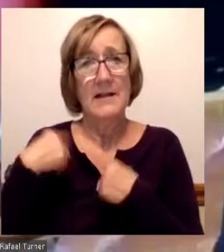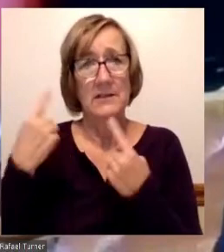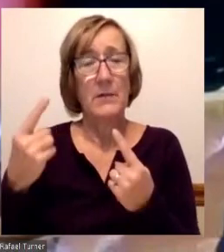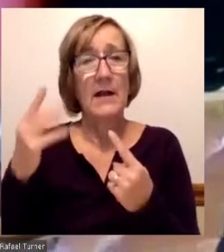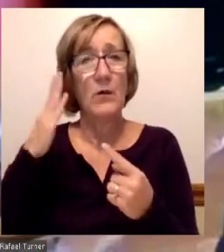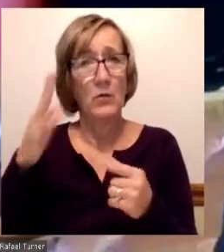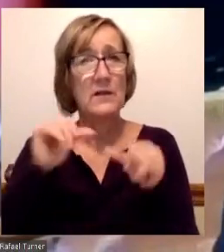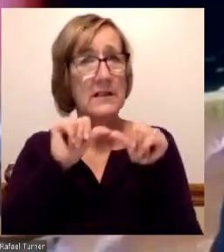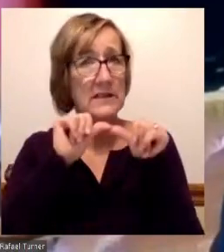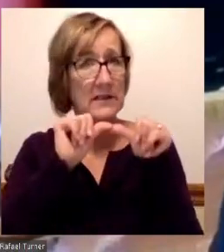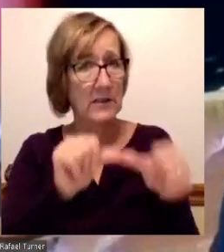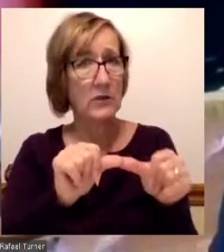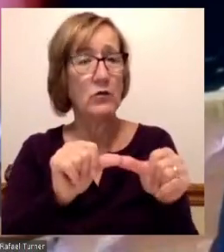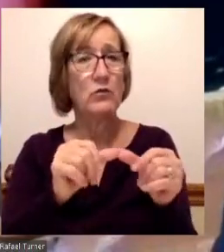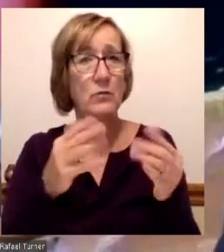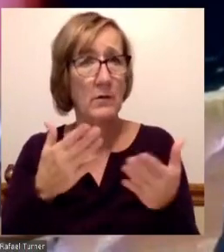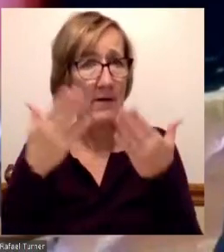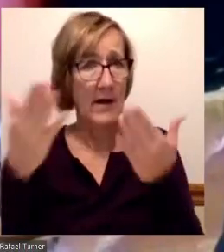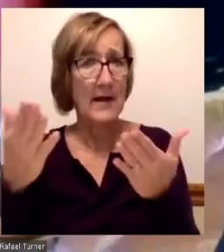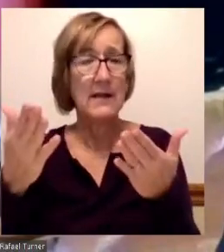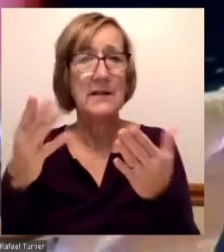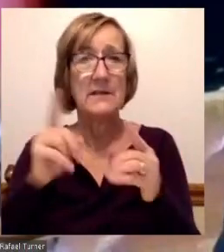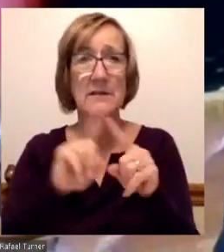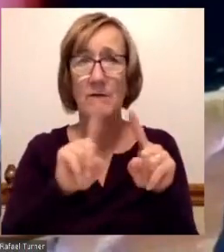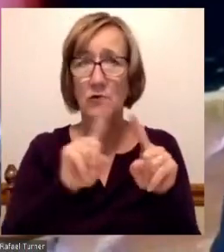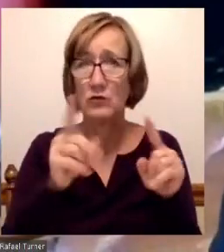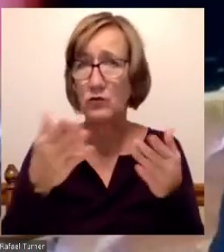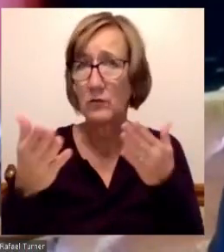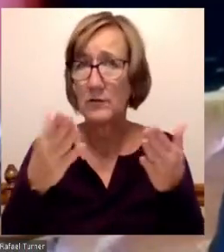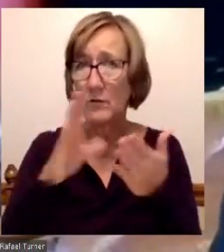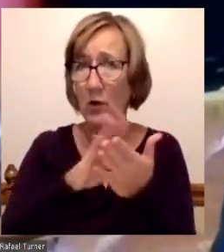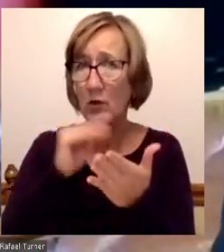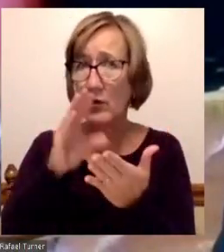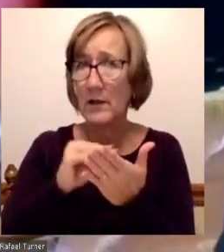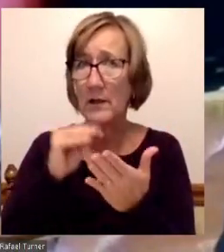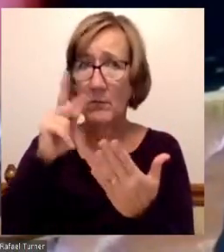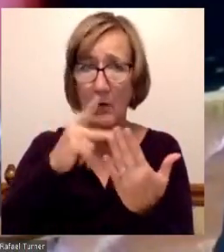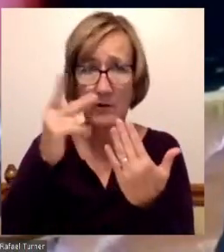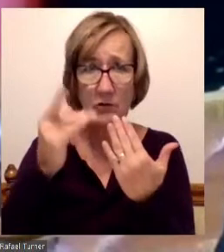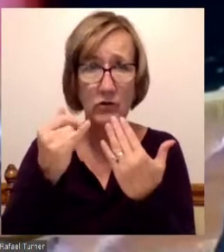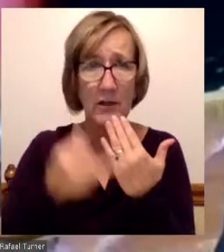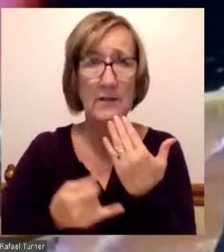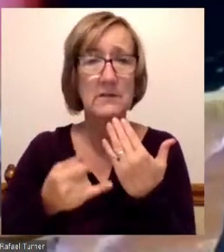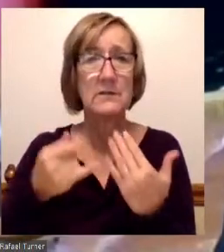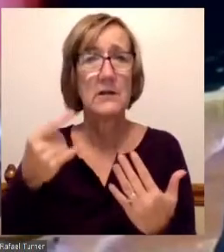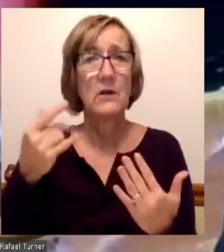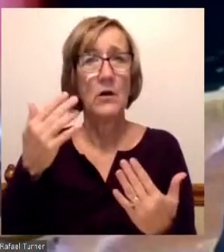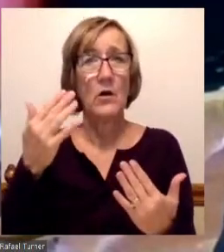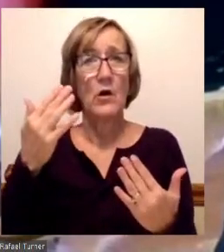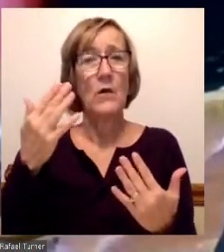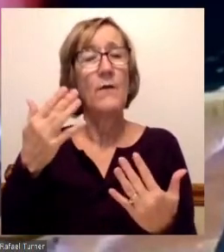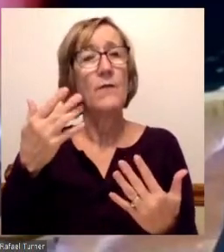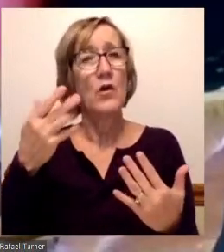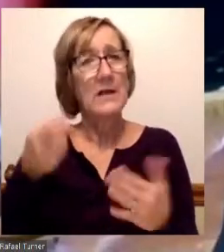of providing service learning projects that are geared towards increasing Mott's presence.